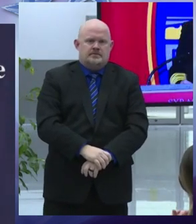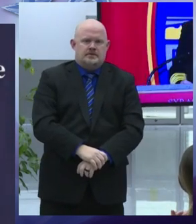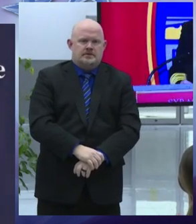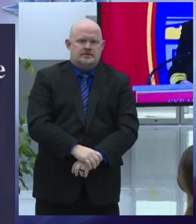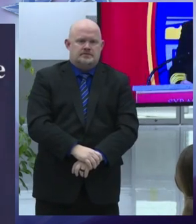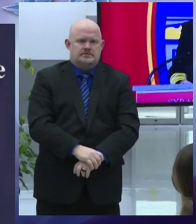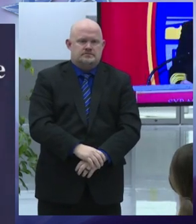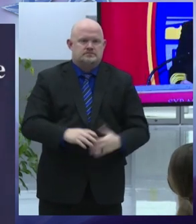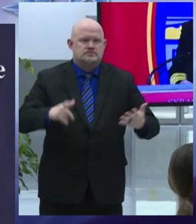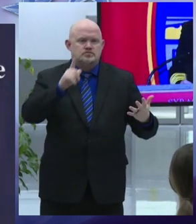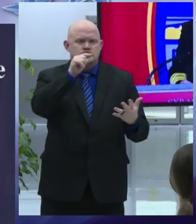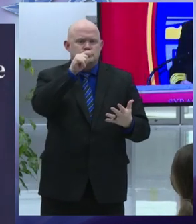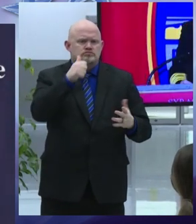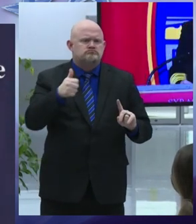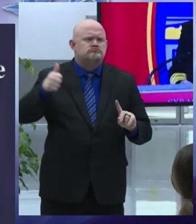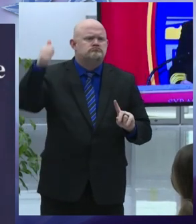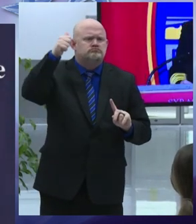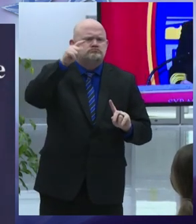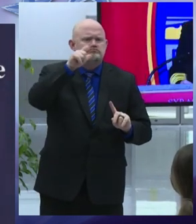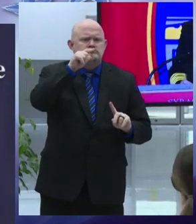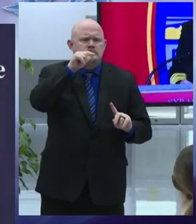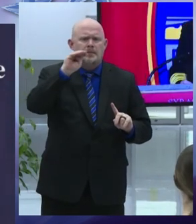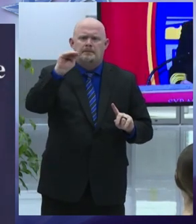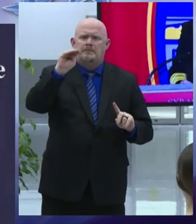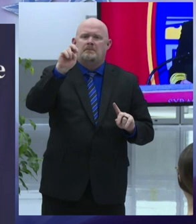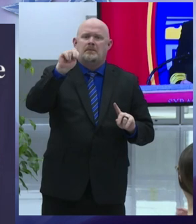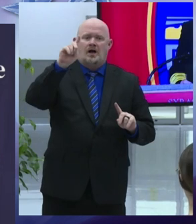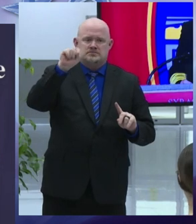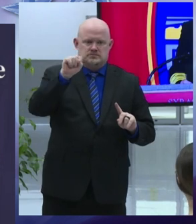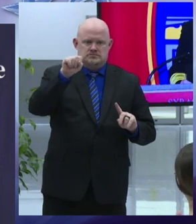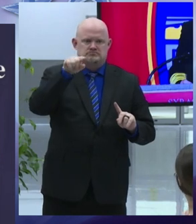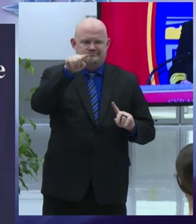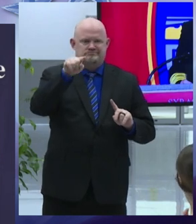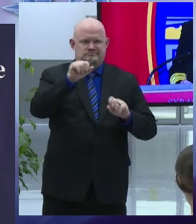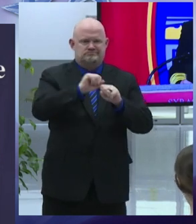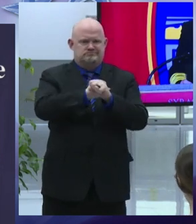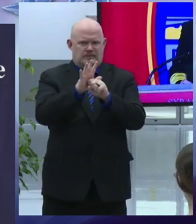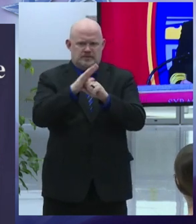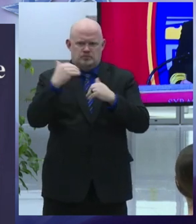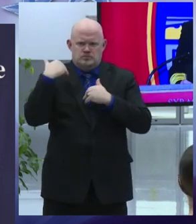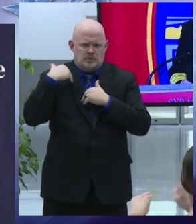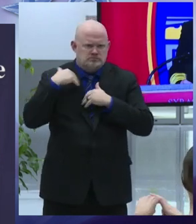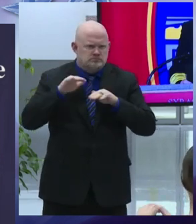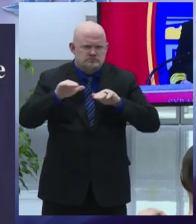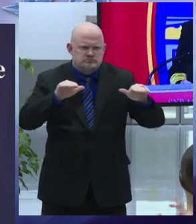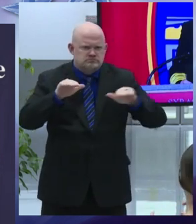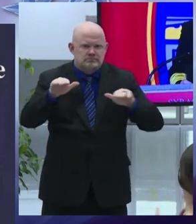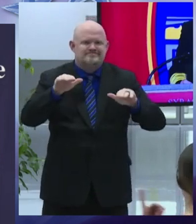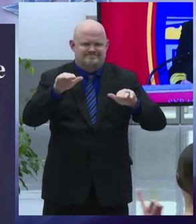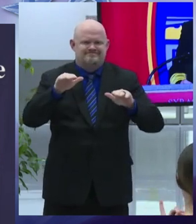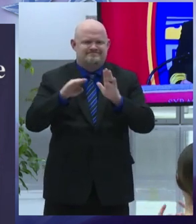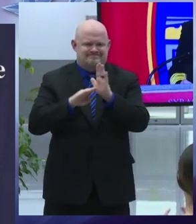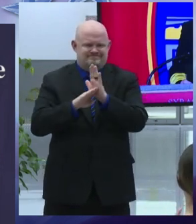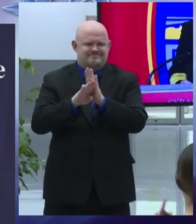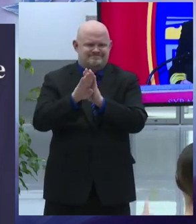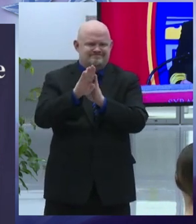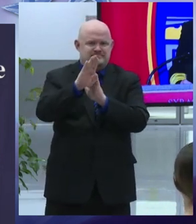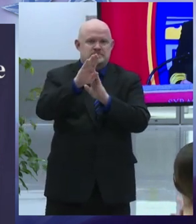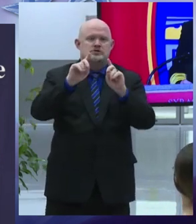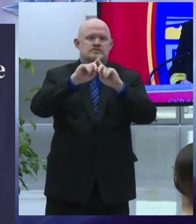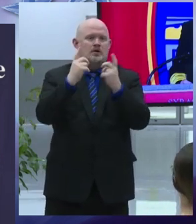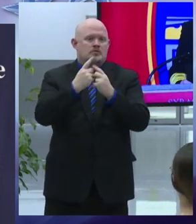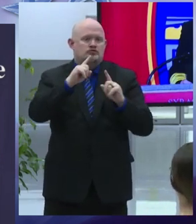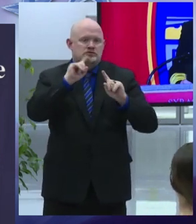of chief michael mons and in the face of increased covet 19 responsibilities the department responded to over 21 000 calls for help in